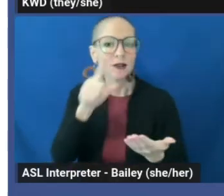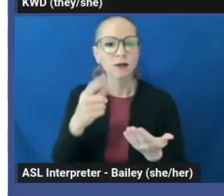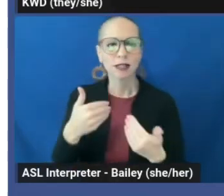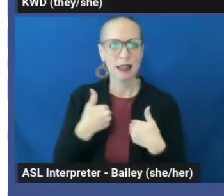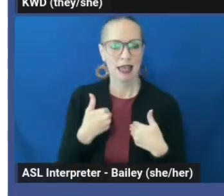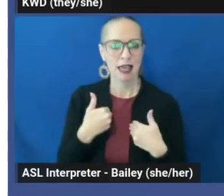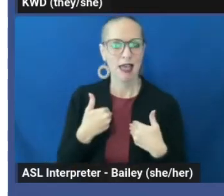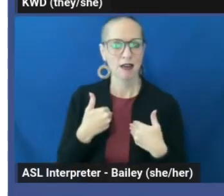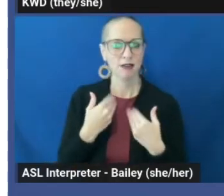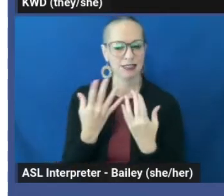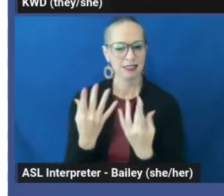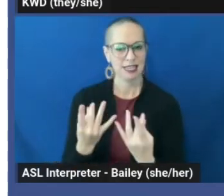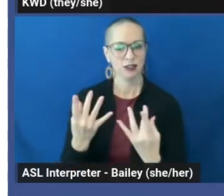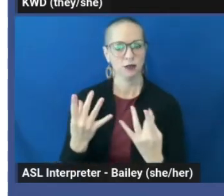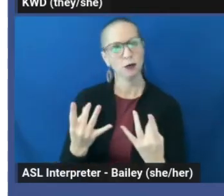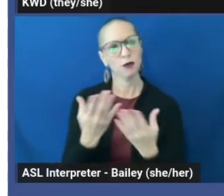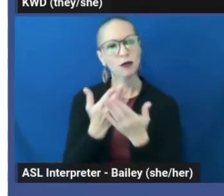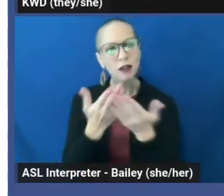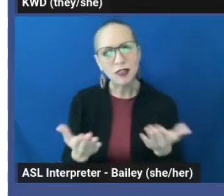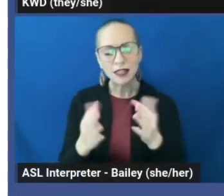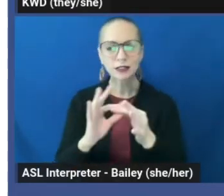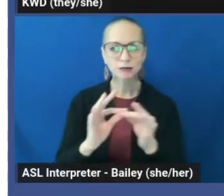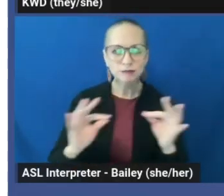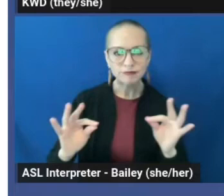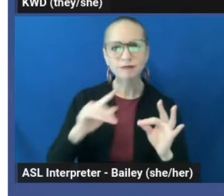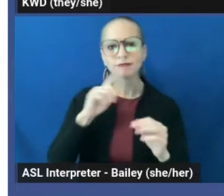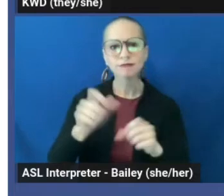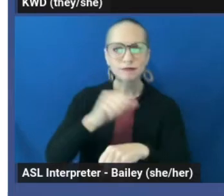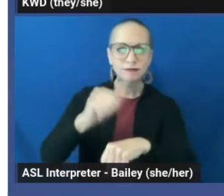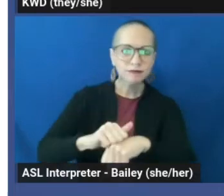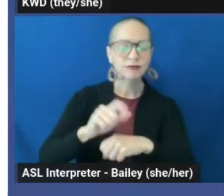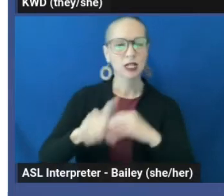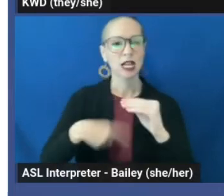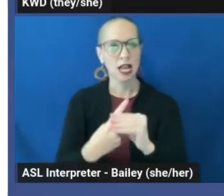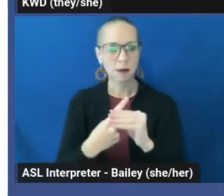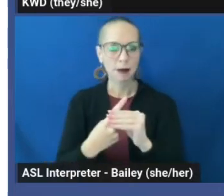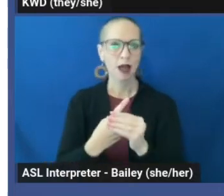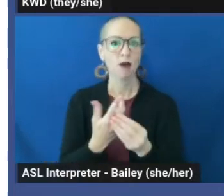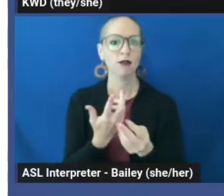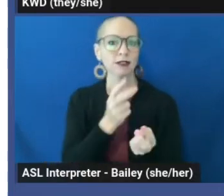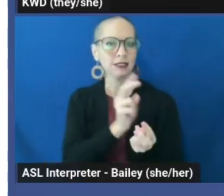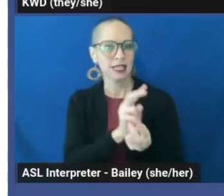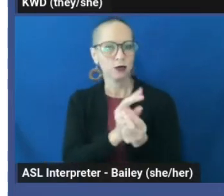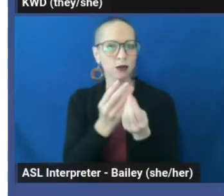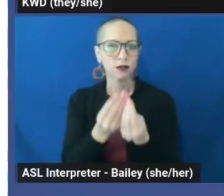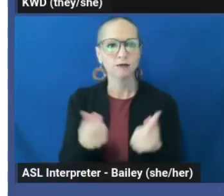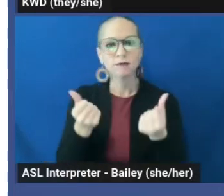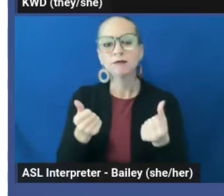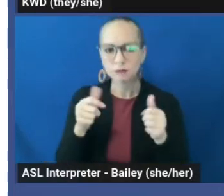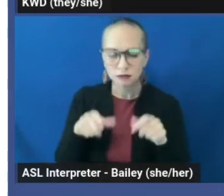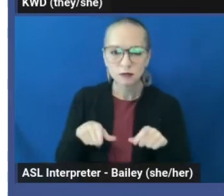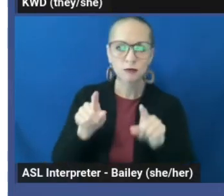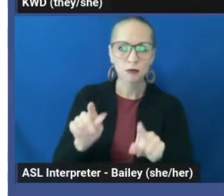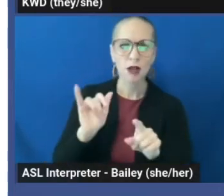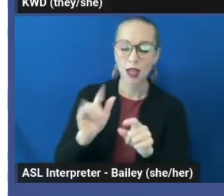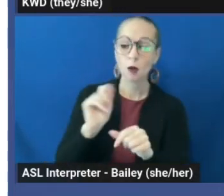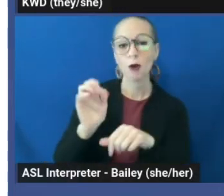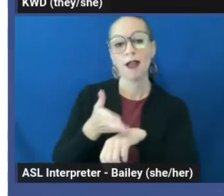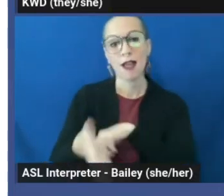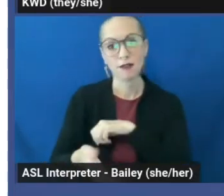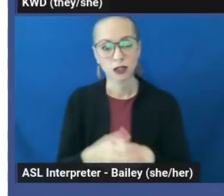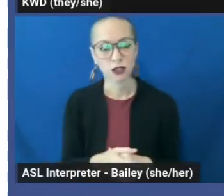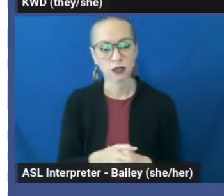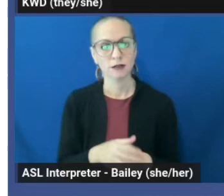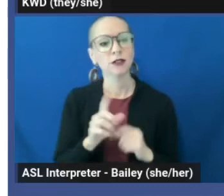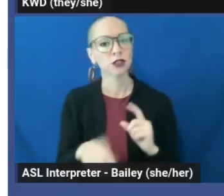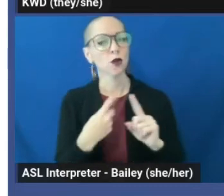things to say about sexual relations while grieving or after, when you're